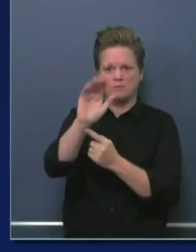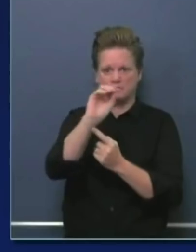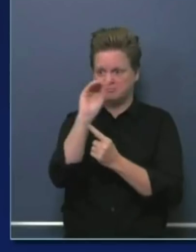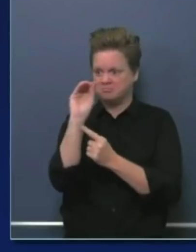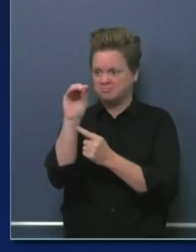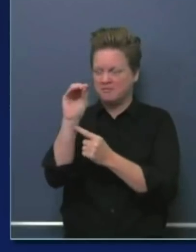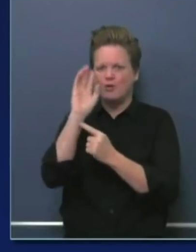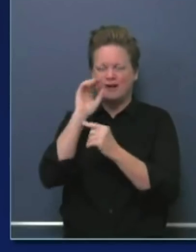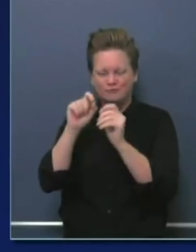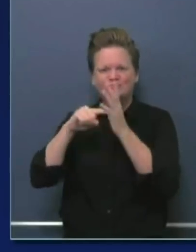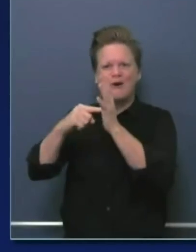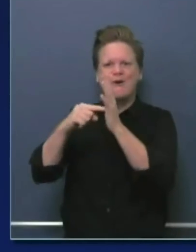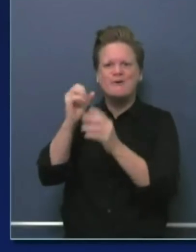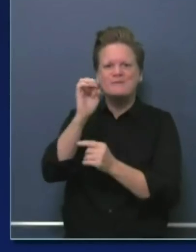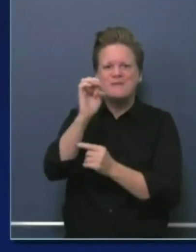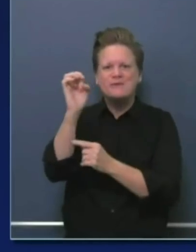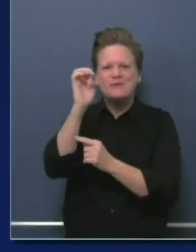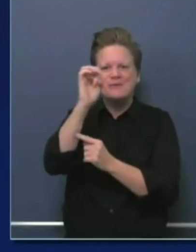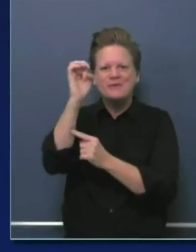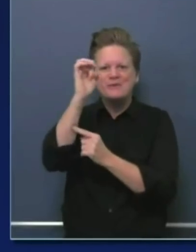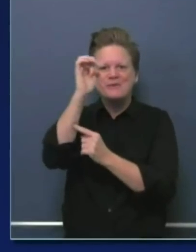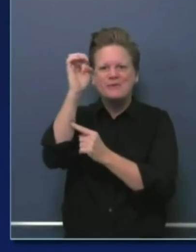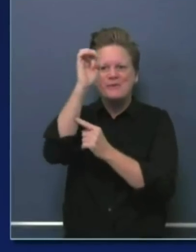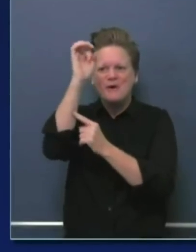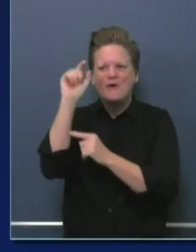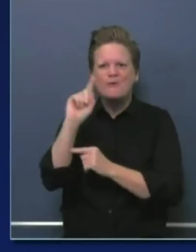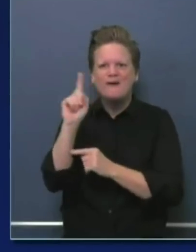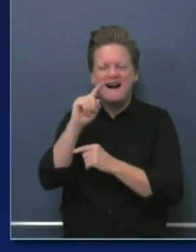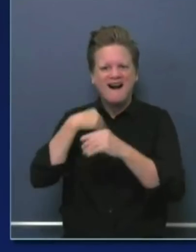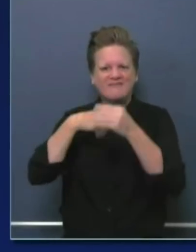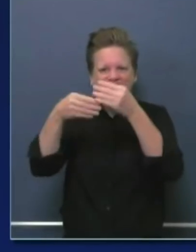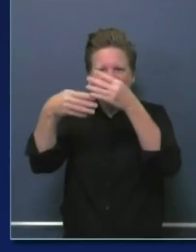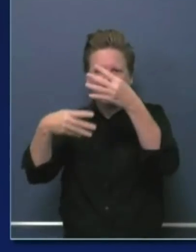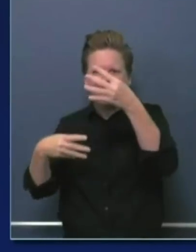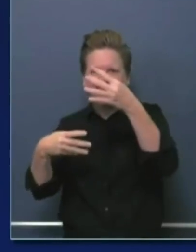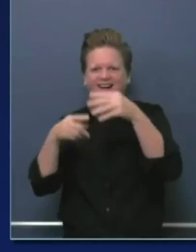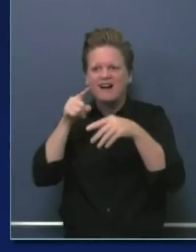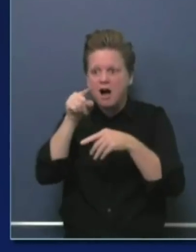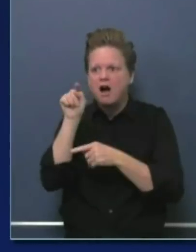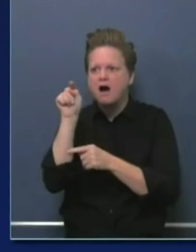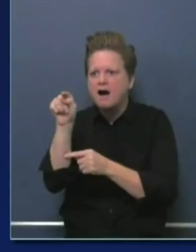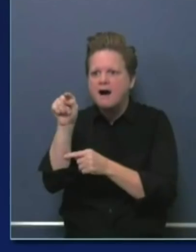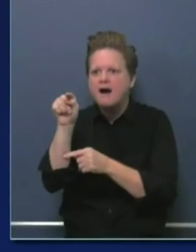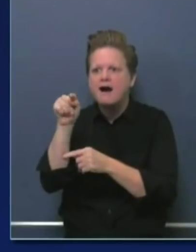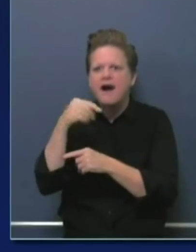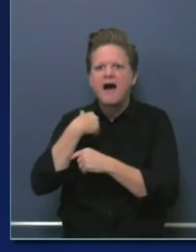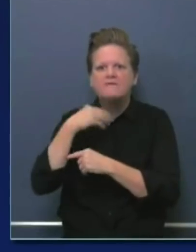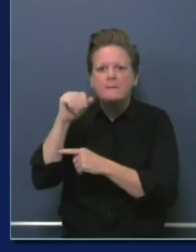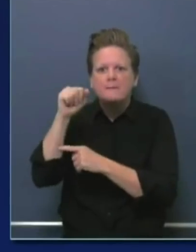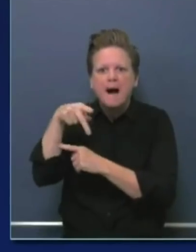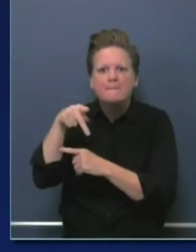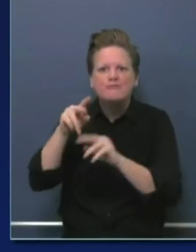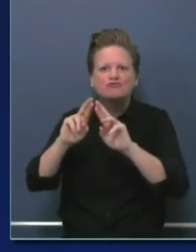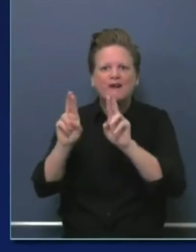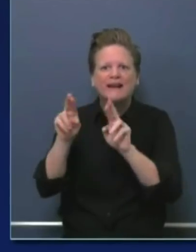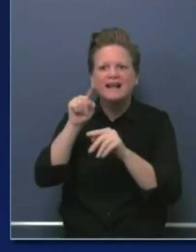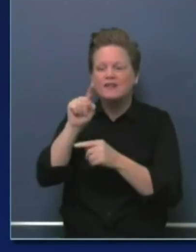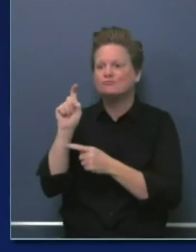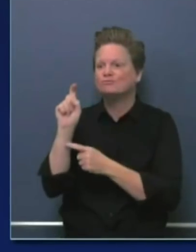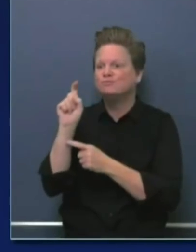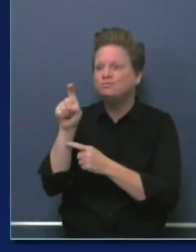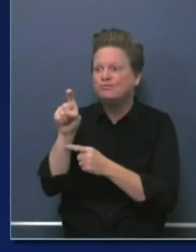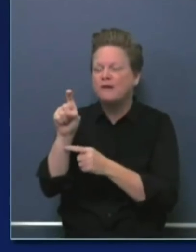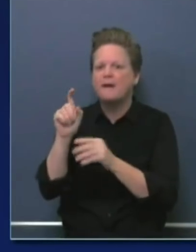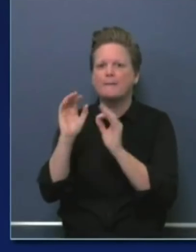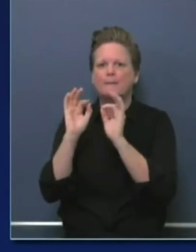with the zip code, you'll see these testing sites come up on a map. You'll see it through OptumServe, you'll see it through